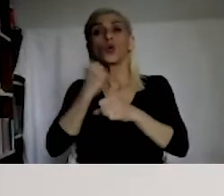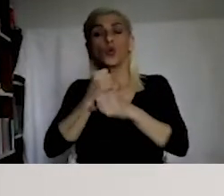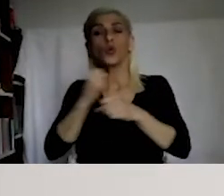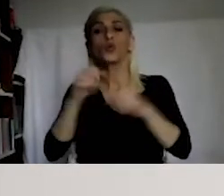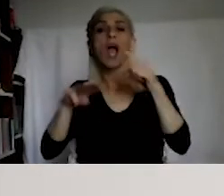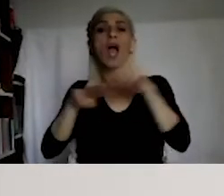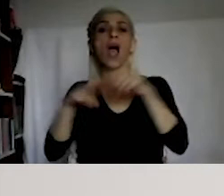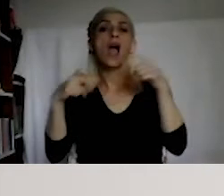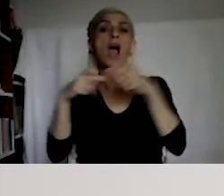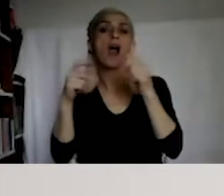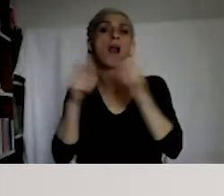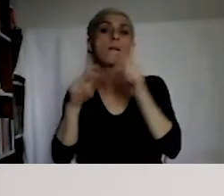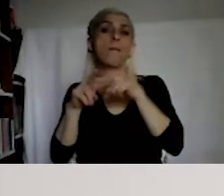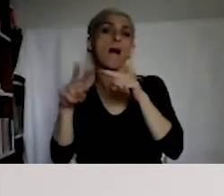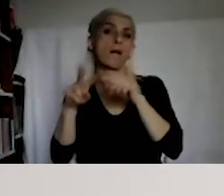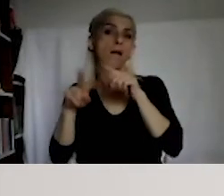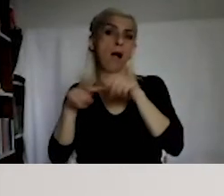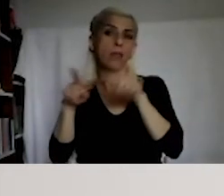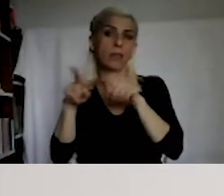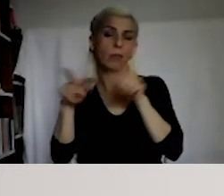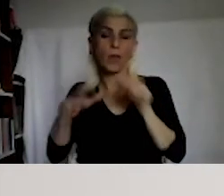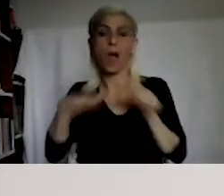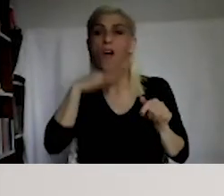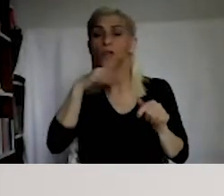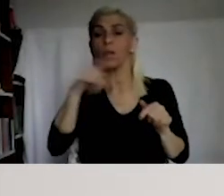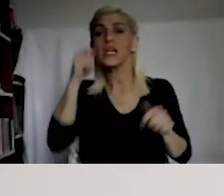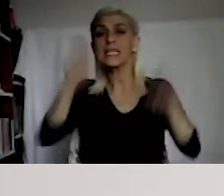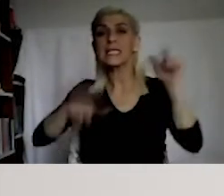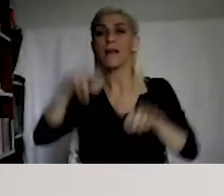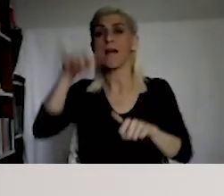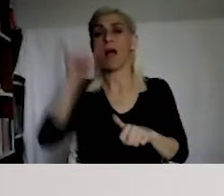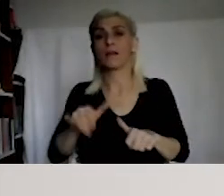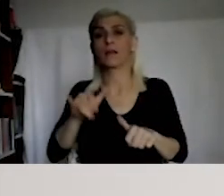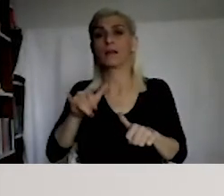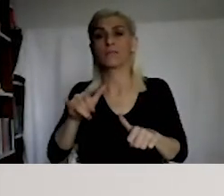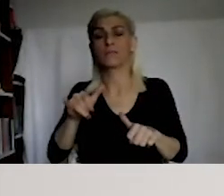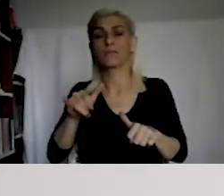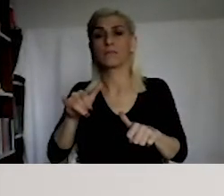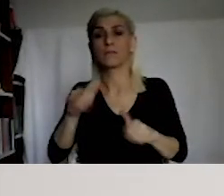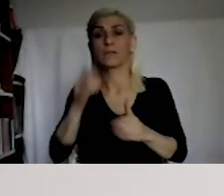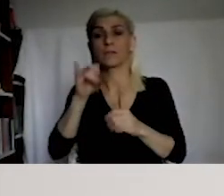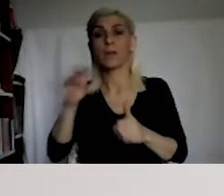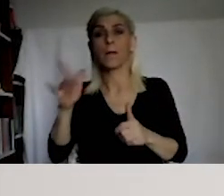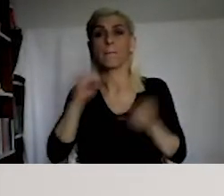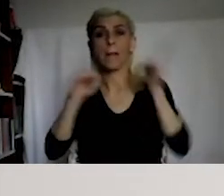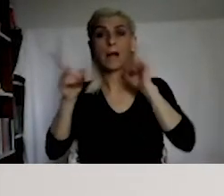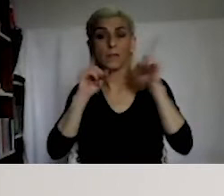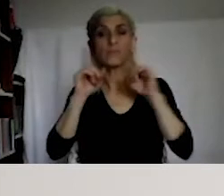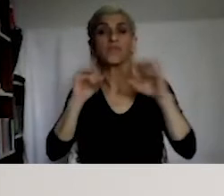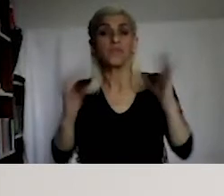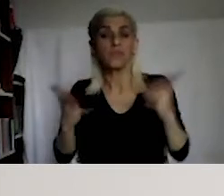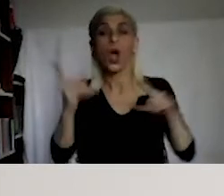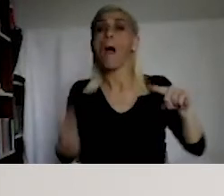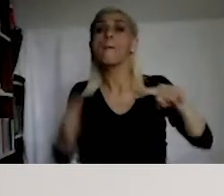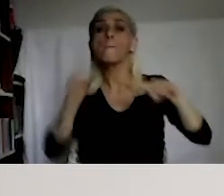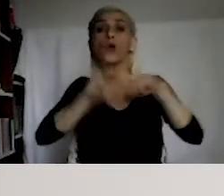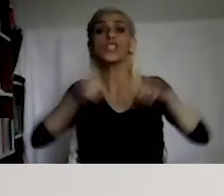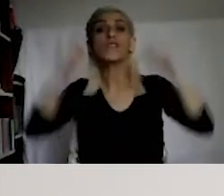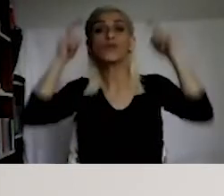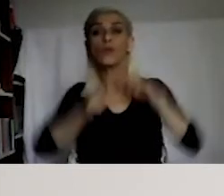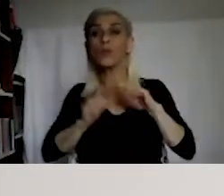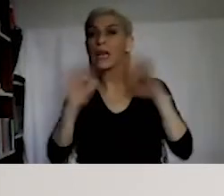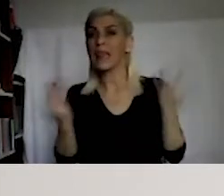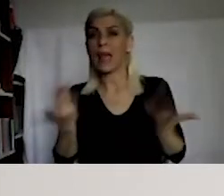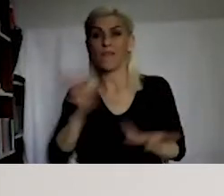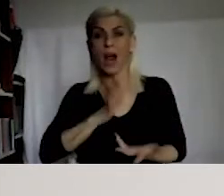And how ECHR frames hate speech? And what is it all about positive obligations within the context of